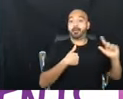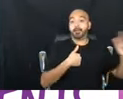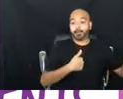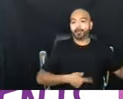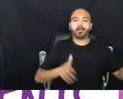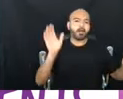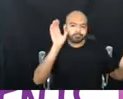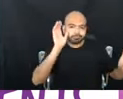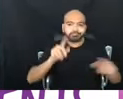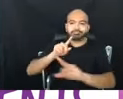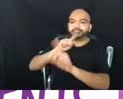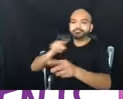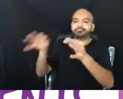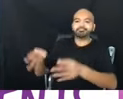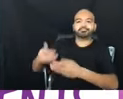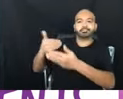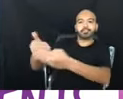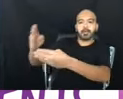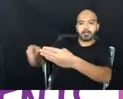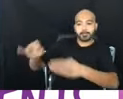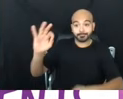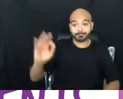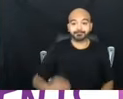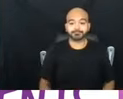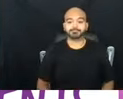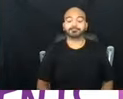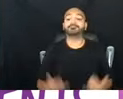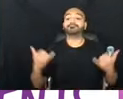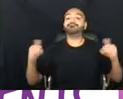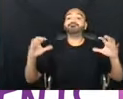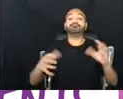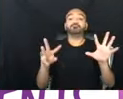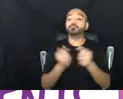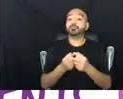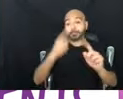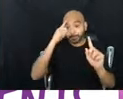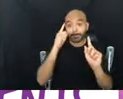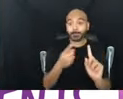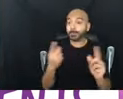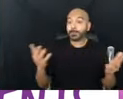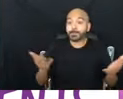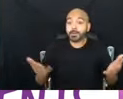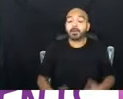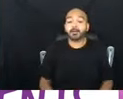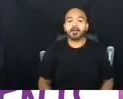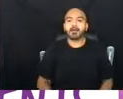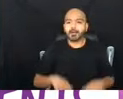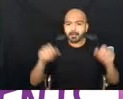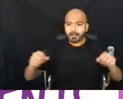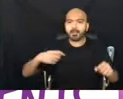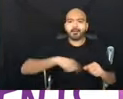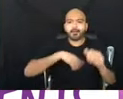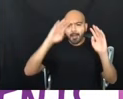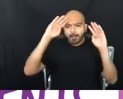hear some of those questions towards the end. The goal here is to actually focus on